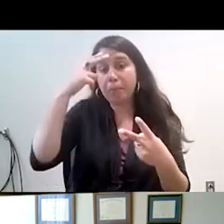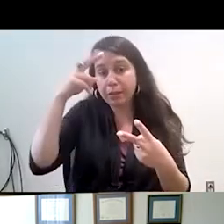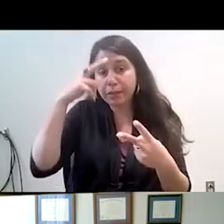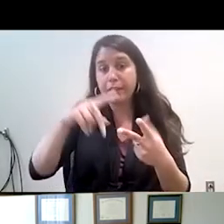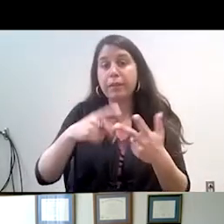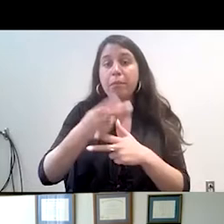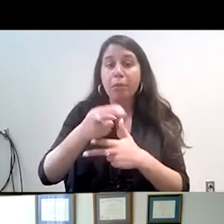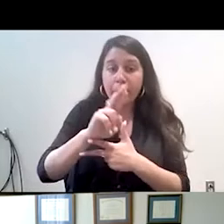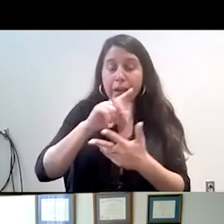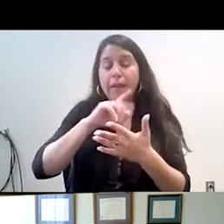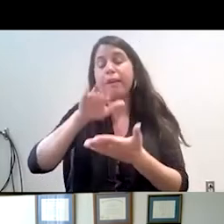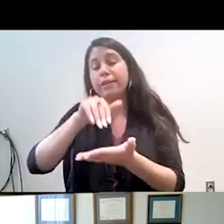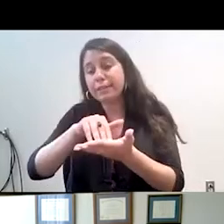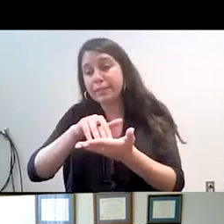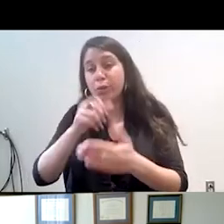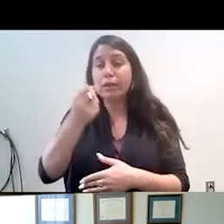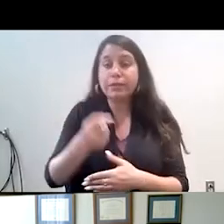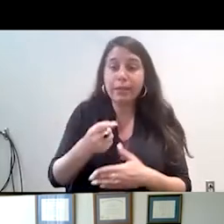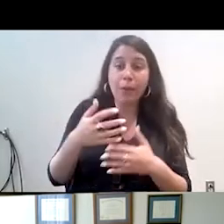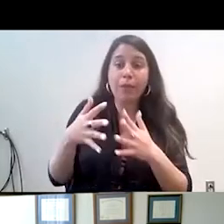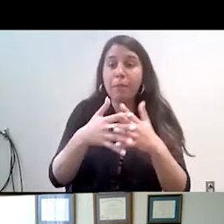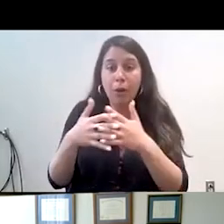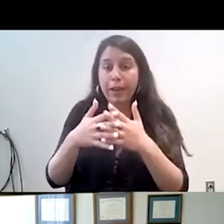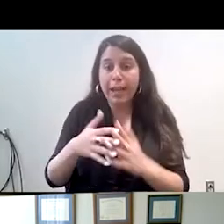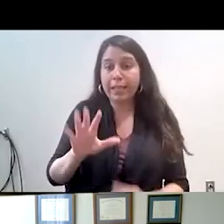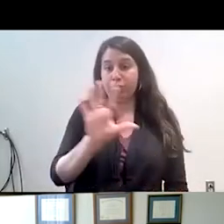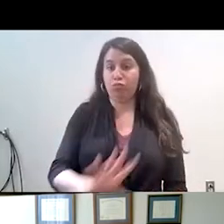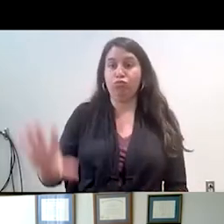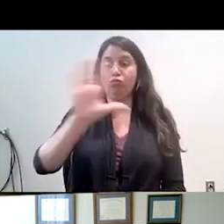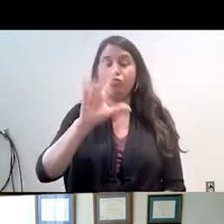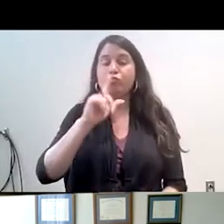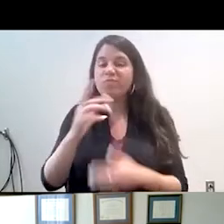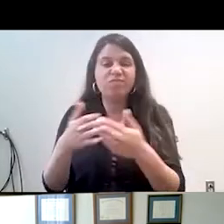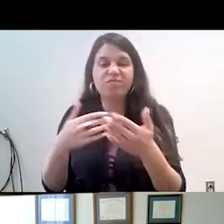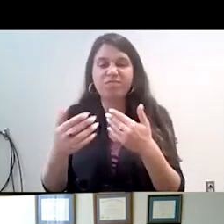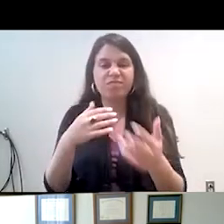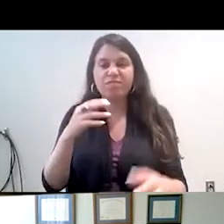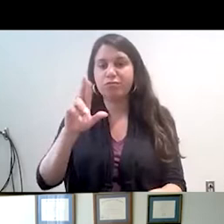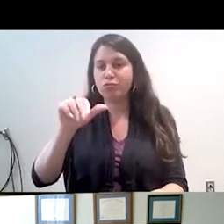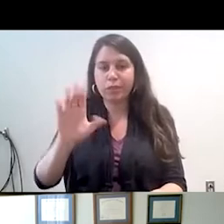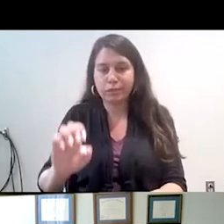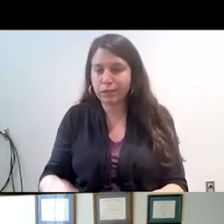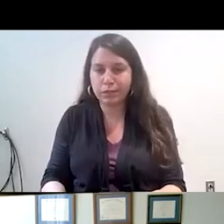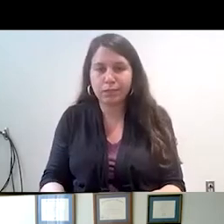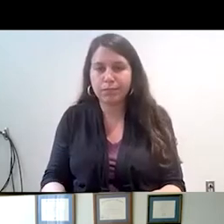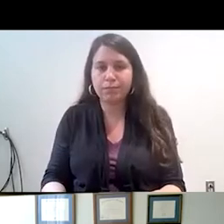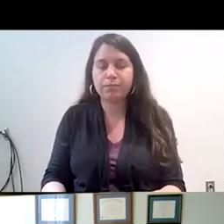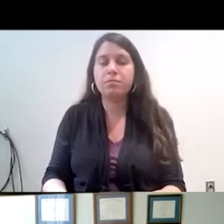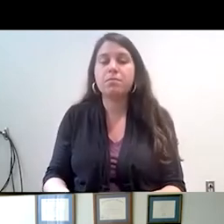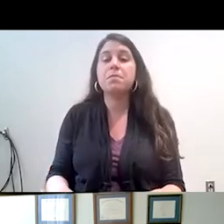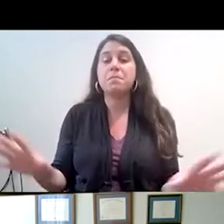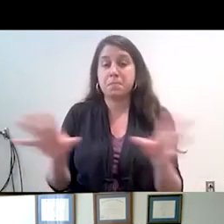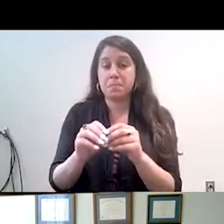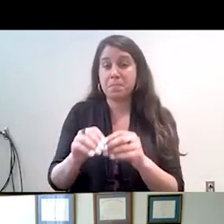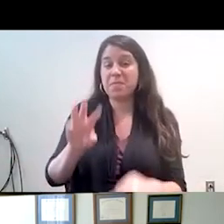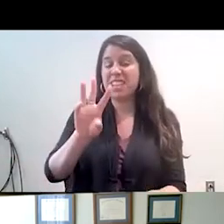Central and South American, or other Spanish culture, regardless of race. It encompassed about 60 and a half million people